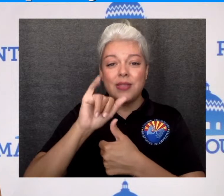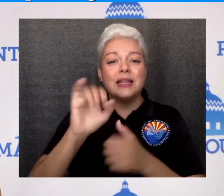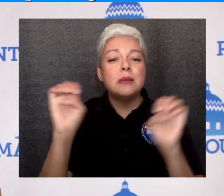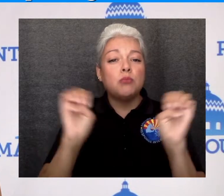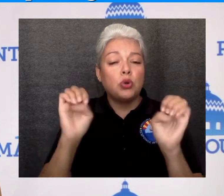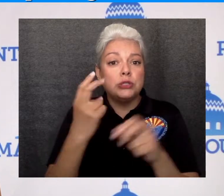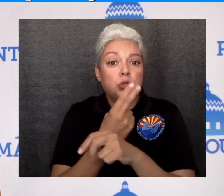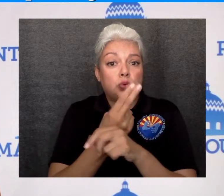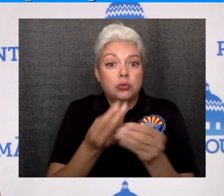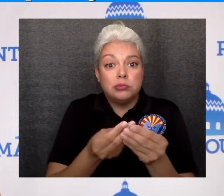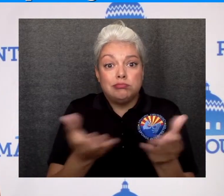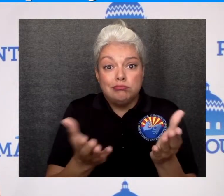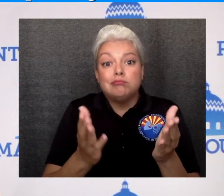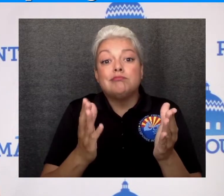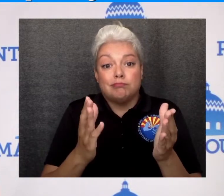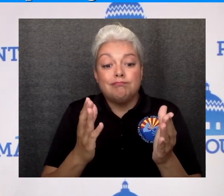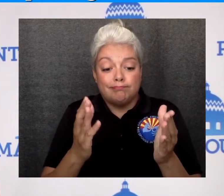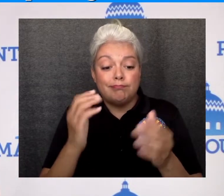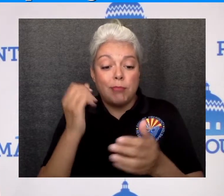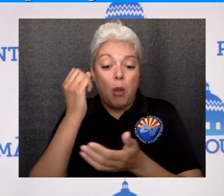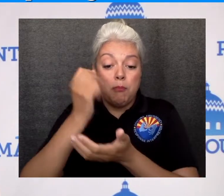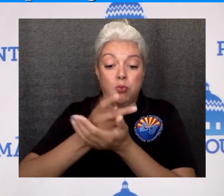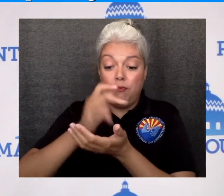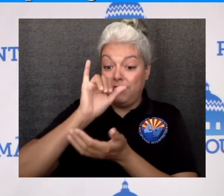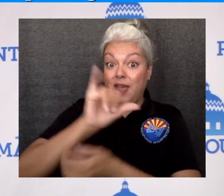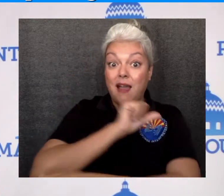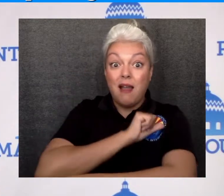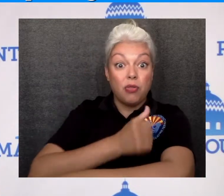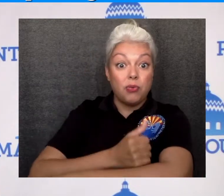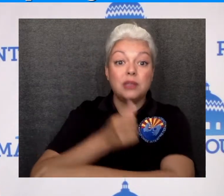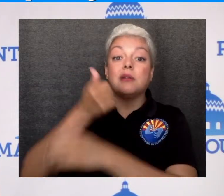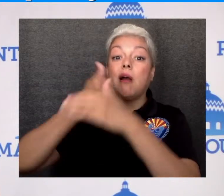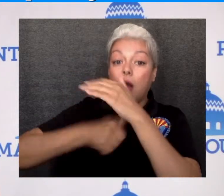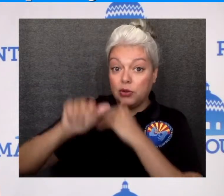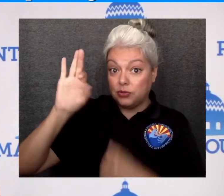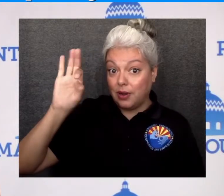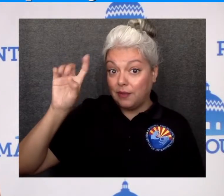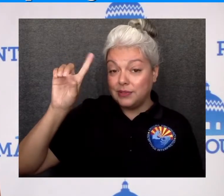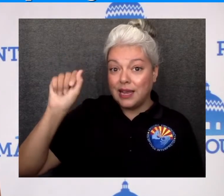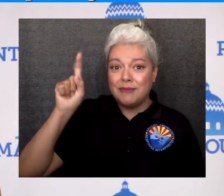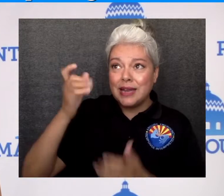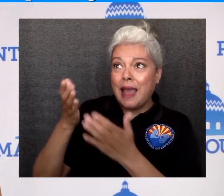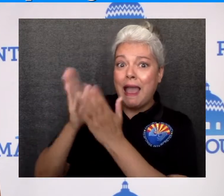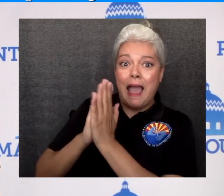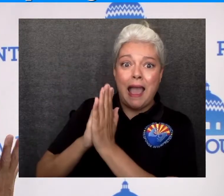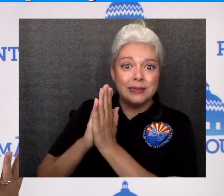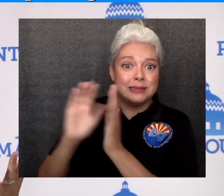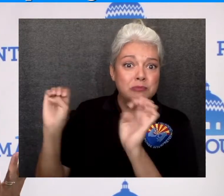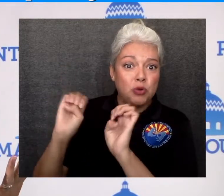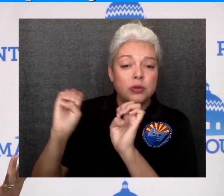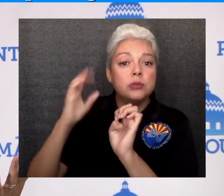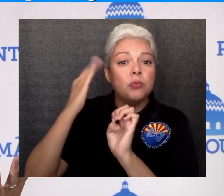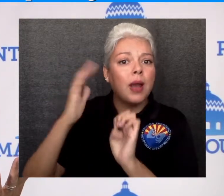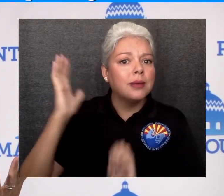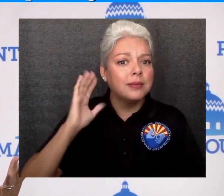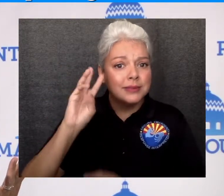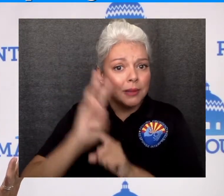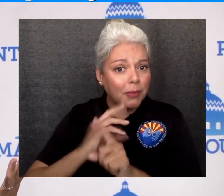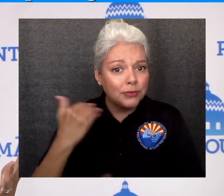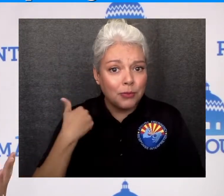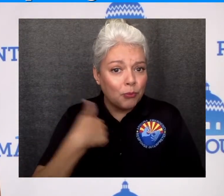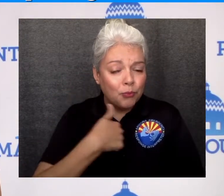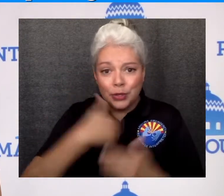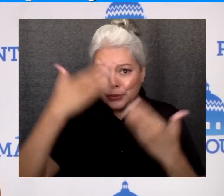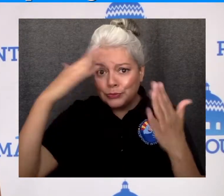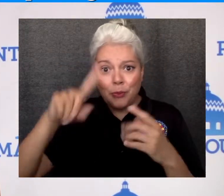vast majority of tests that are being used to diagnose COVID-19. And the reason for that is we didn't know about COVID-19 six months